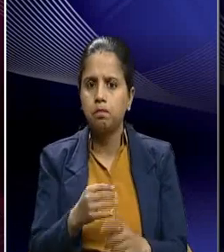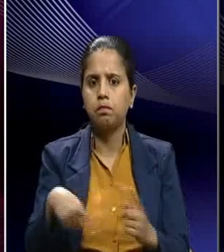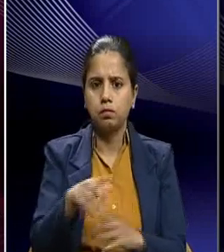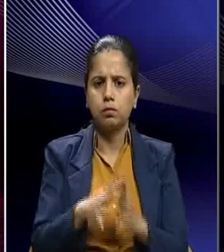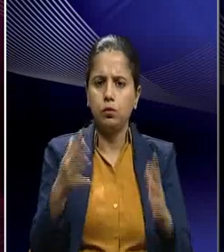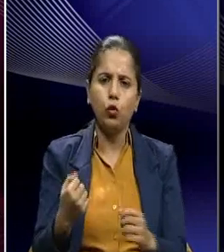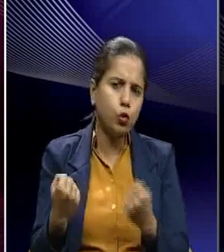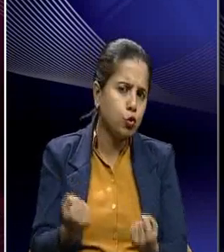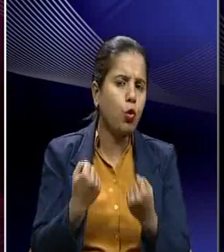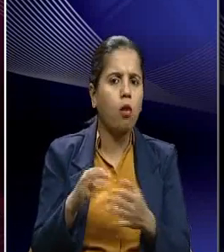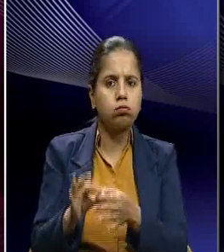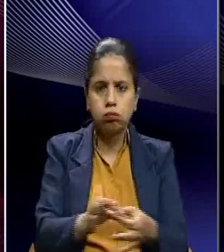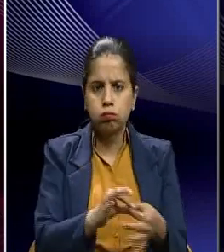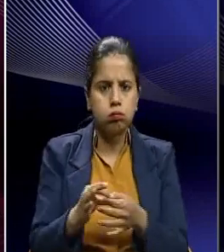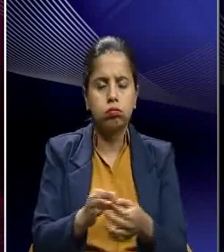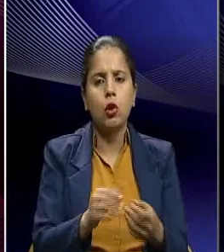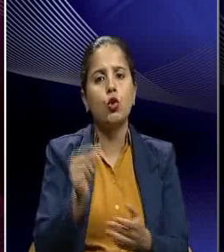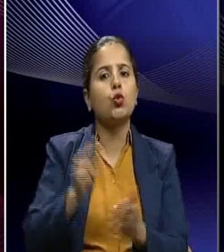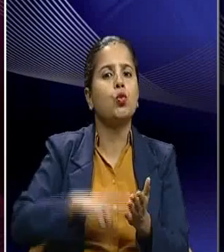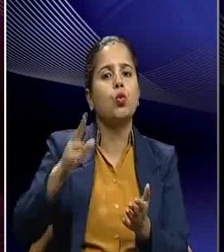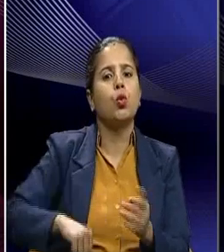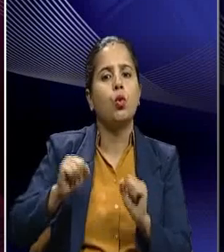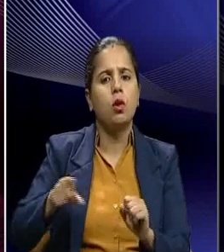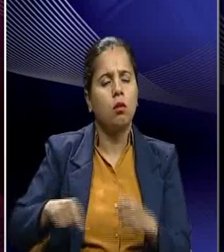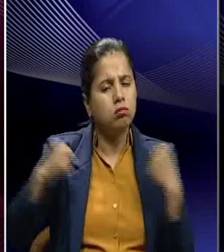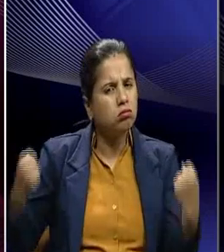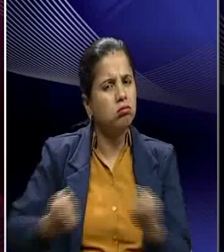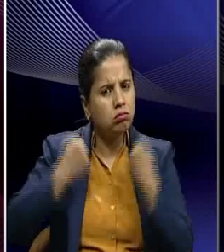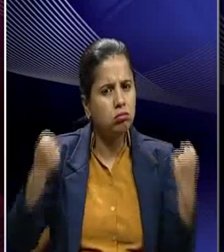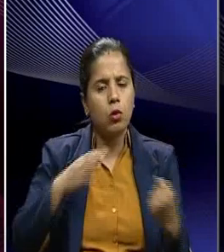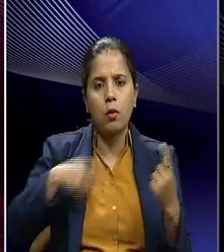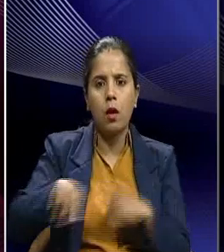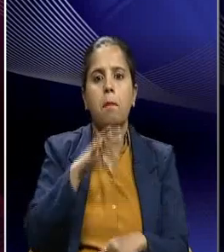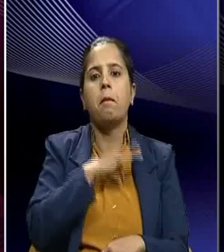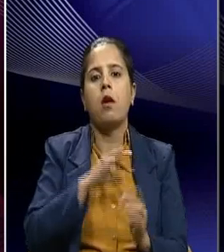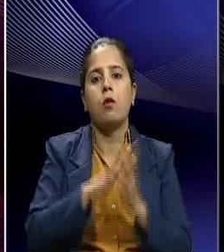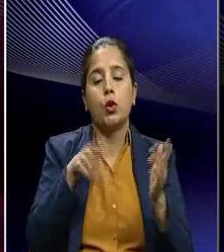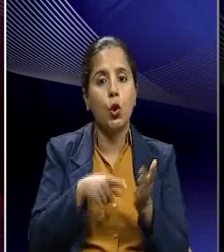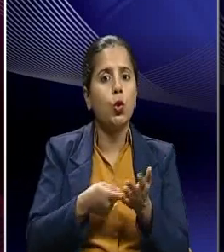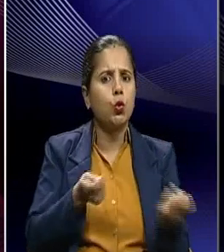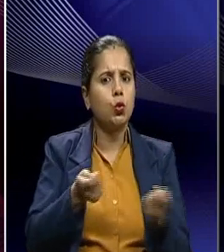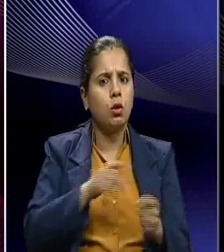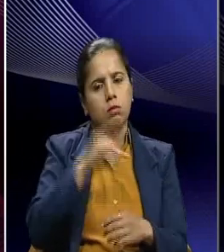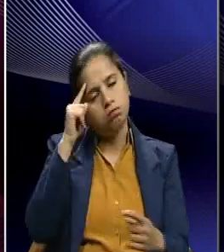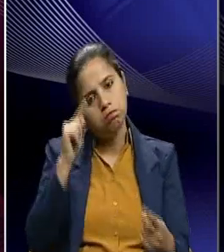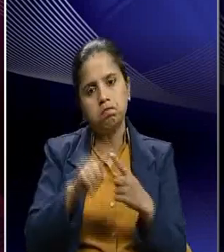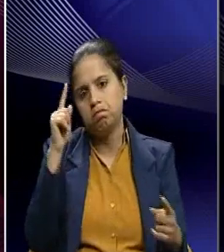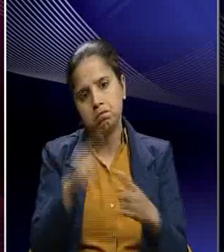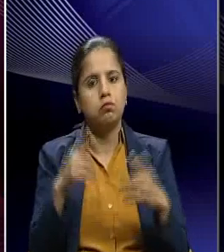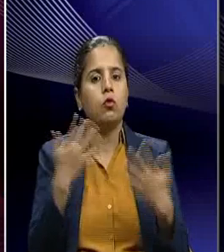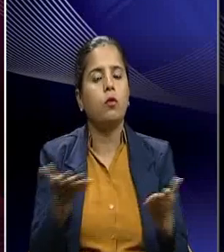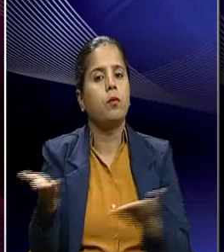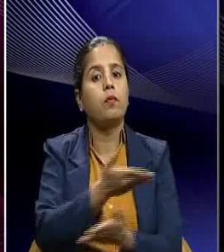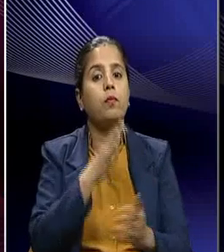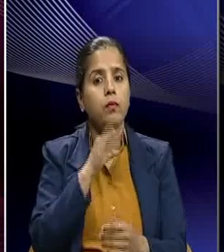strong and united nation. And his tireless efforts they fructified when most of the rulers they agreed to